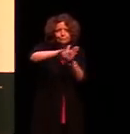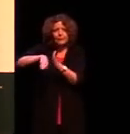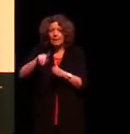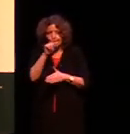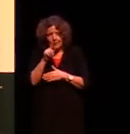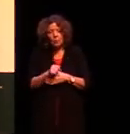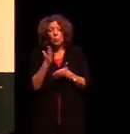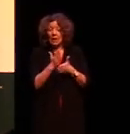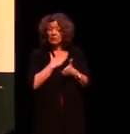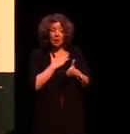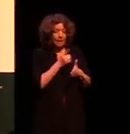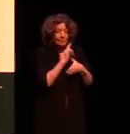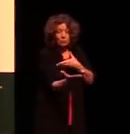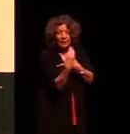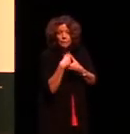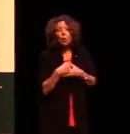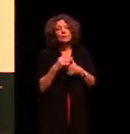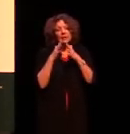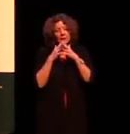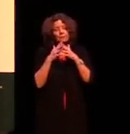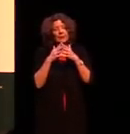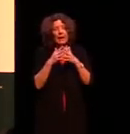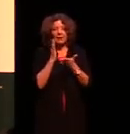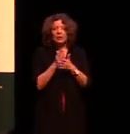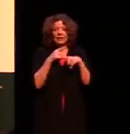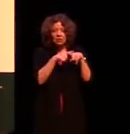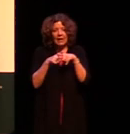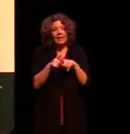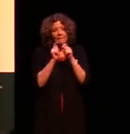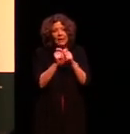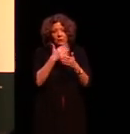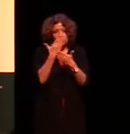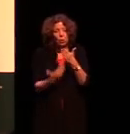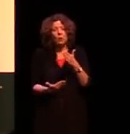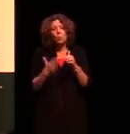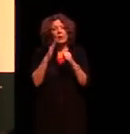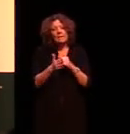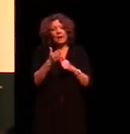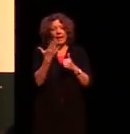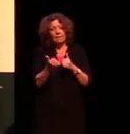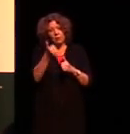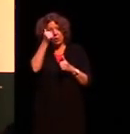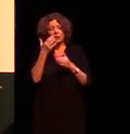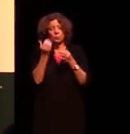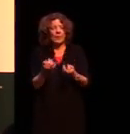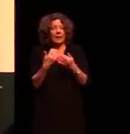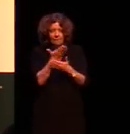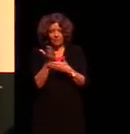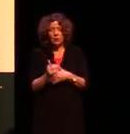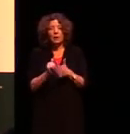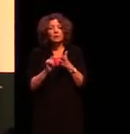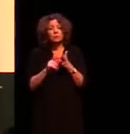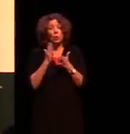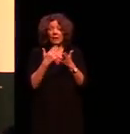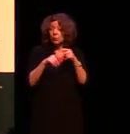to come into the circle, share their values and stories. We will never have knowledge if we don't do this. And once we start